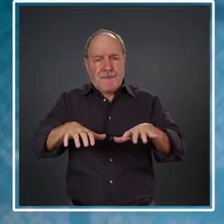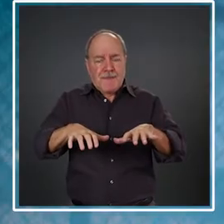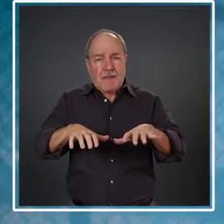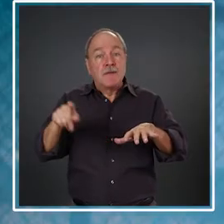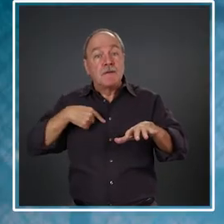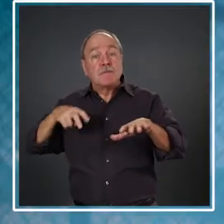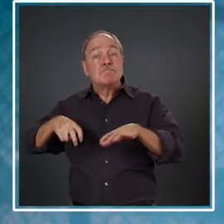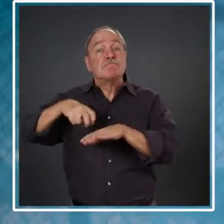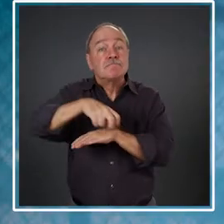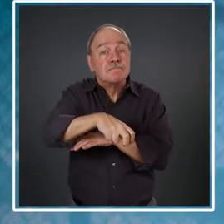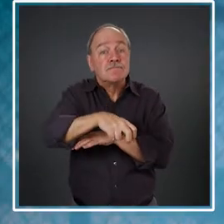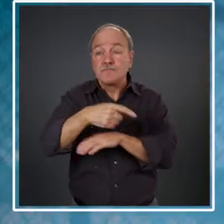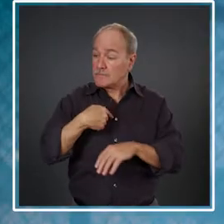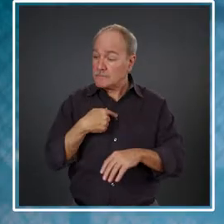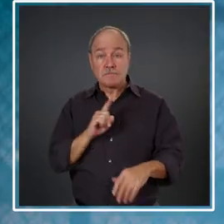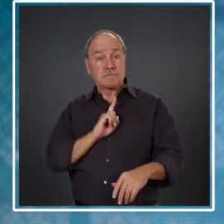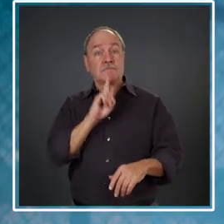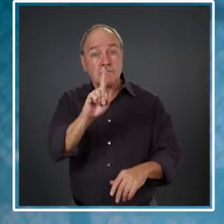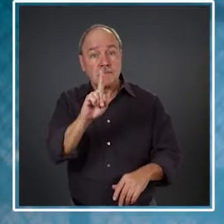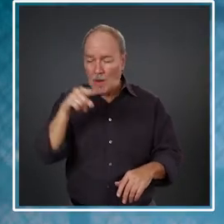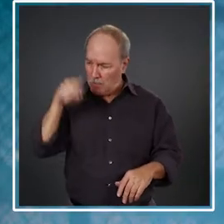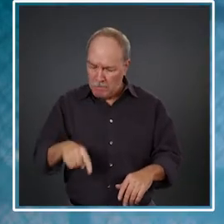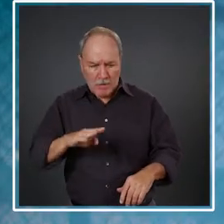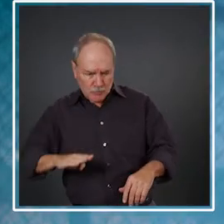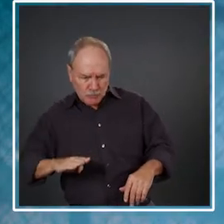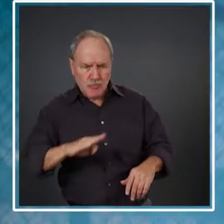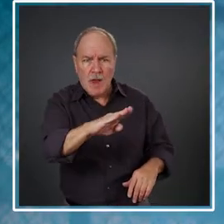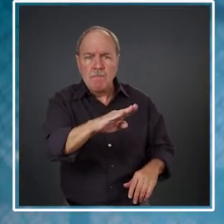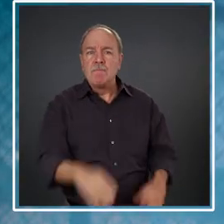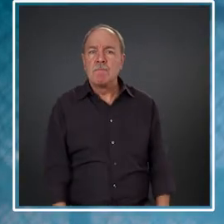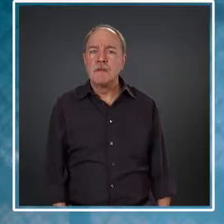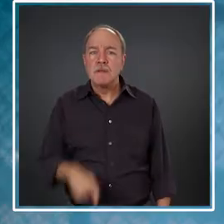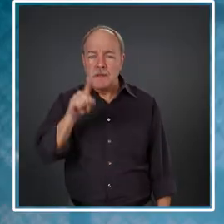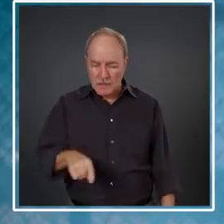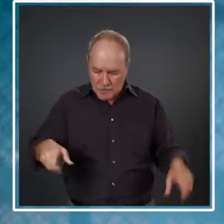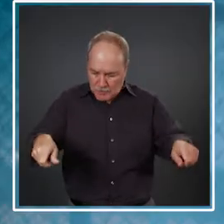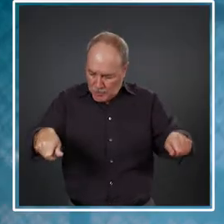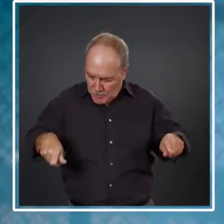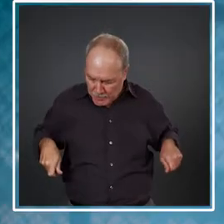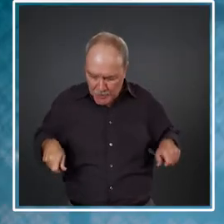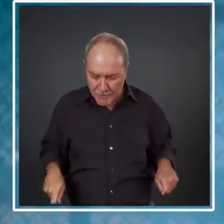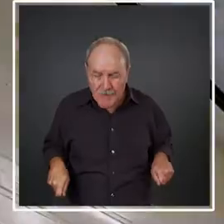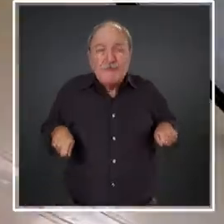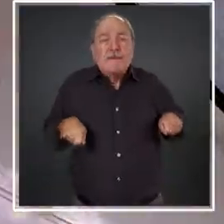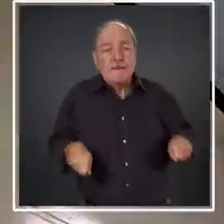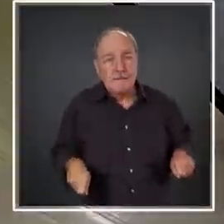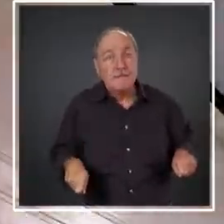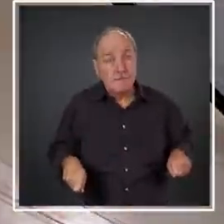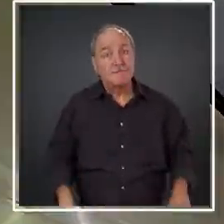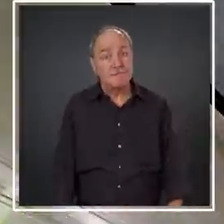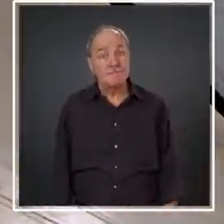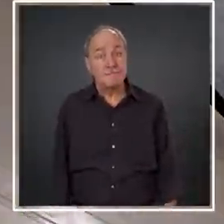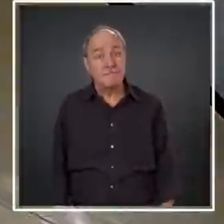In order for me to be independent, there should be a ramp, and something to hold to lift myself up. A